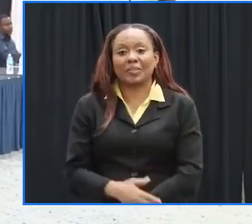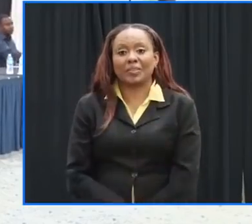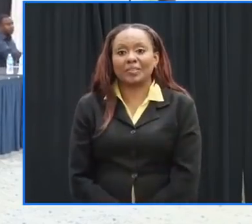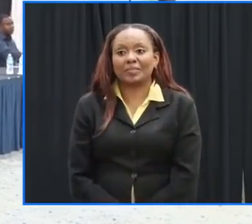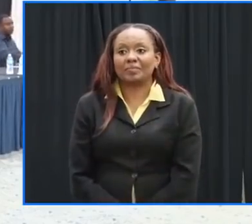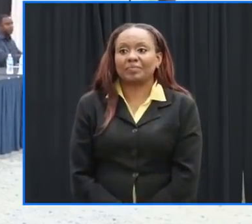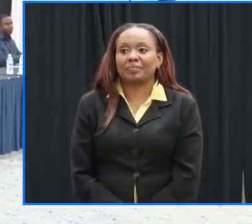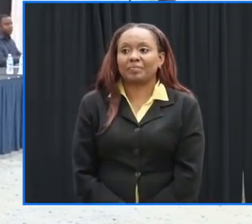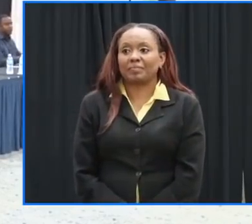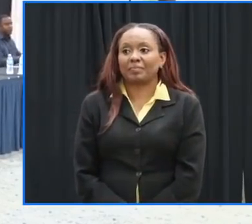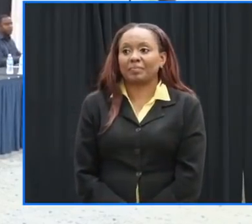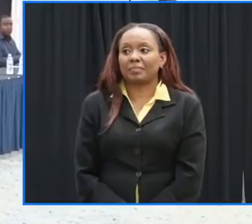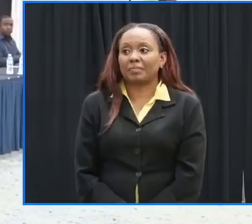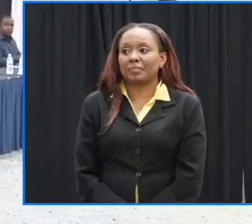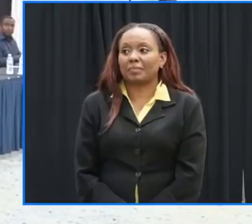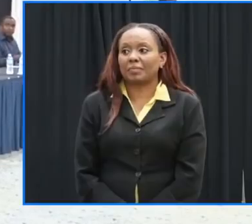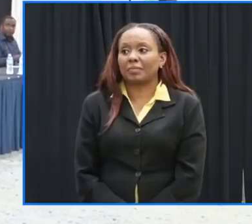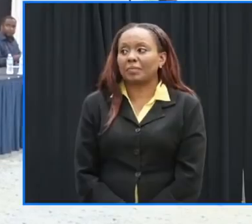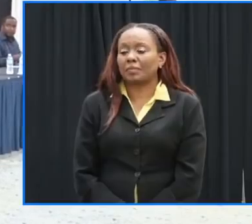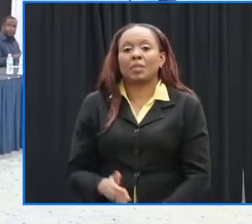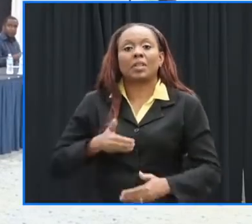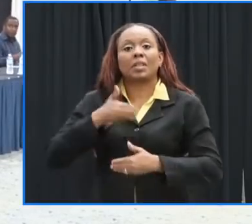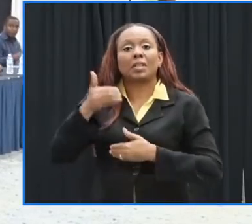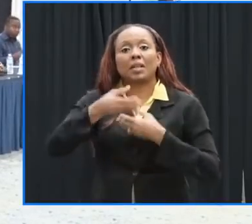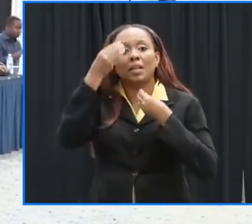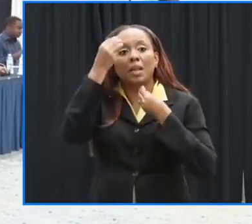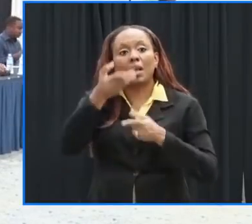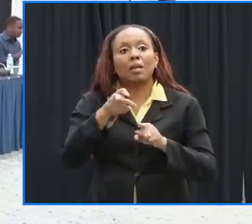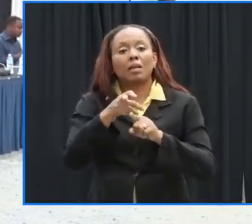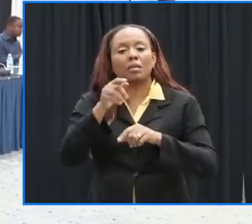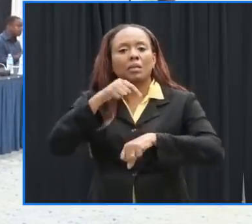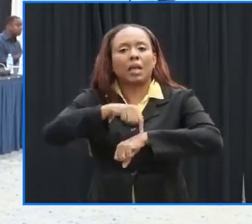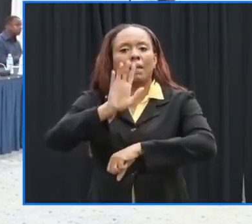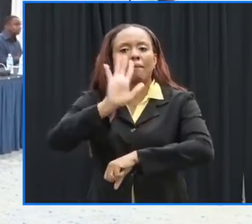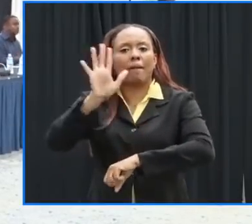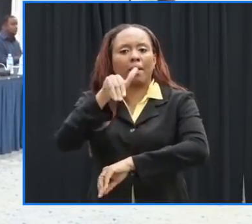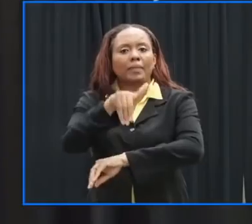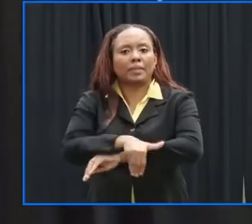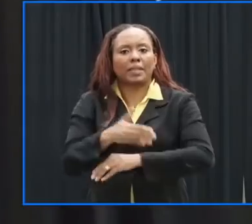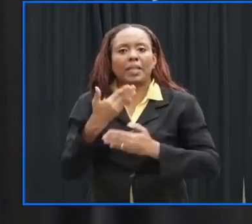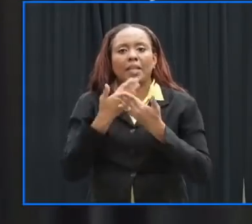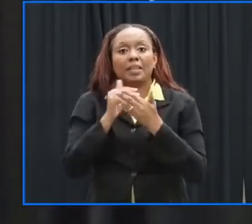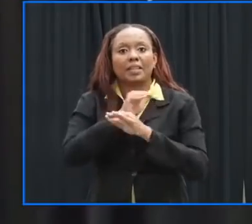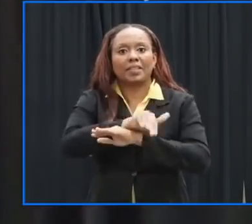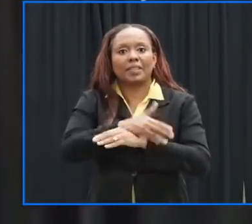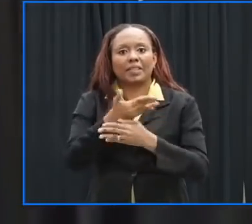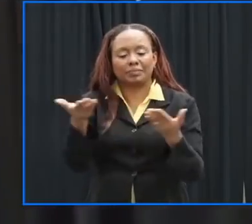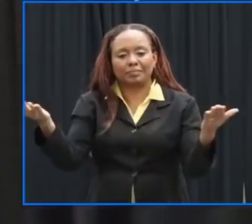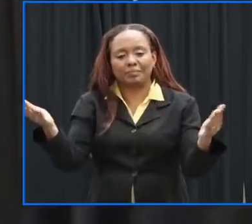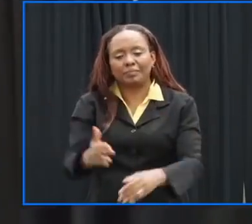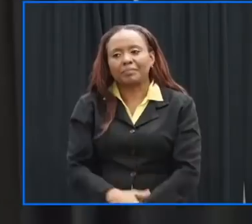thank you very much and the next update from the barbados med service will be at five this evening good evening